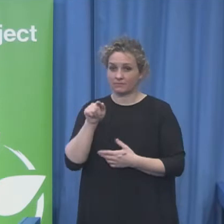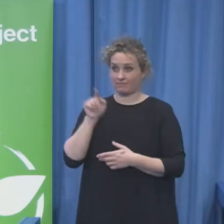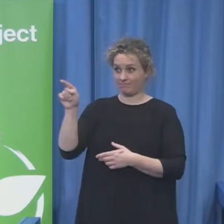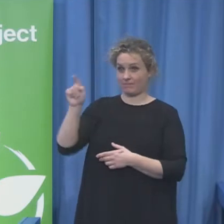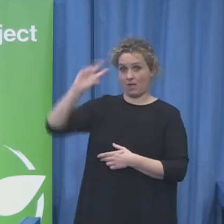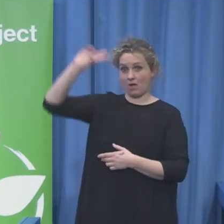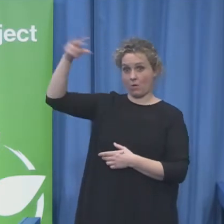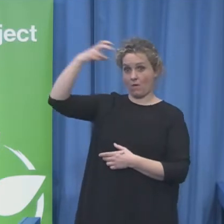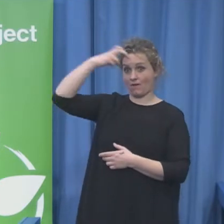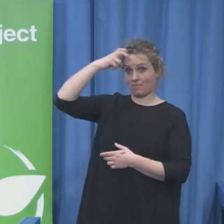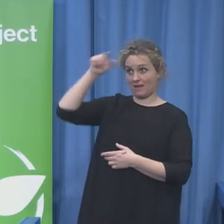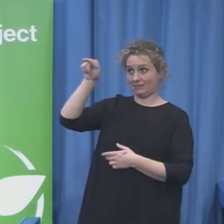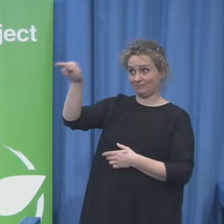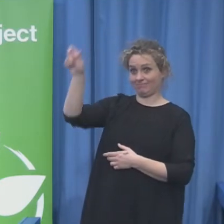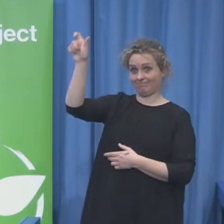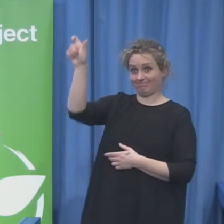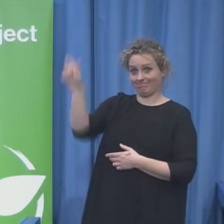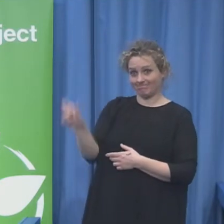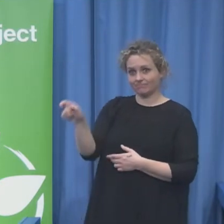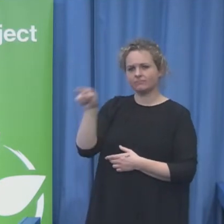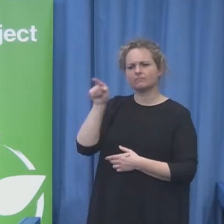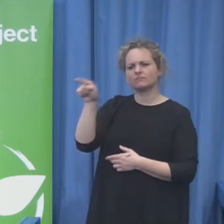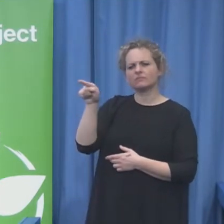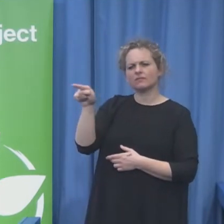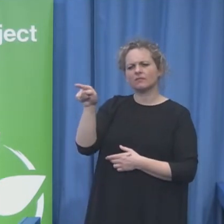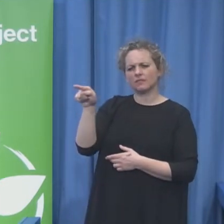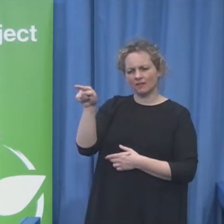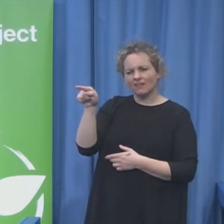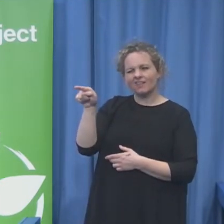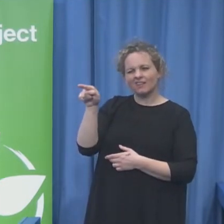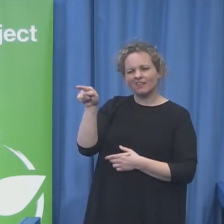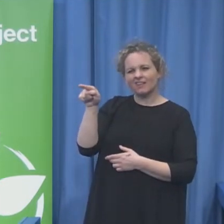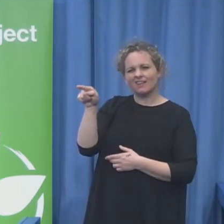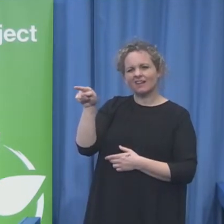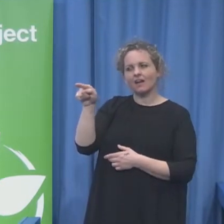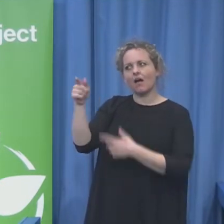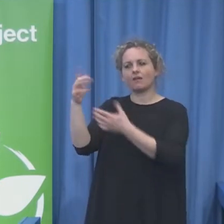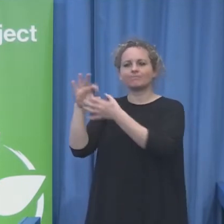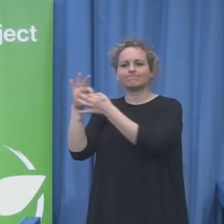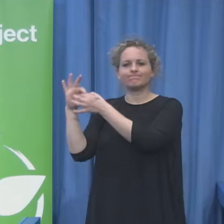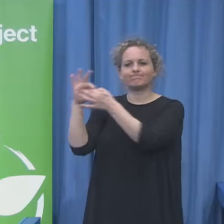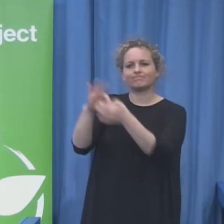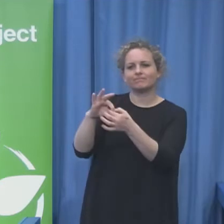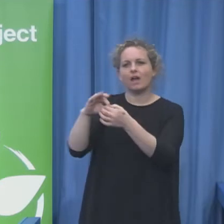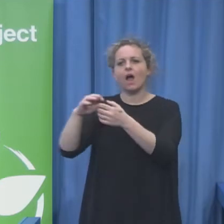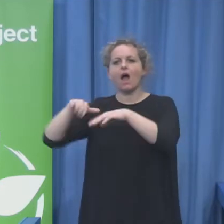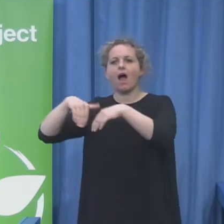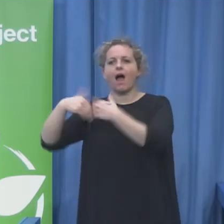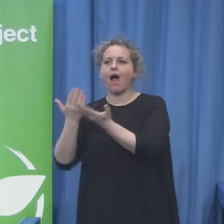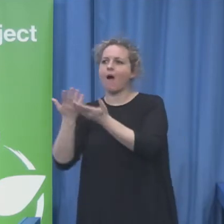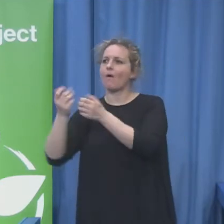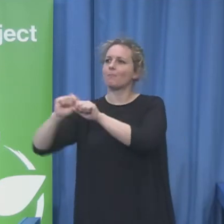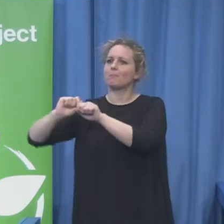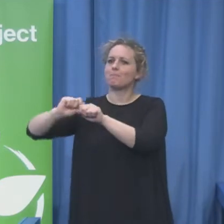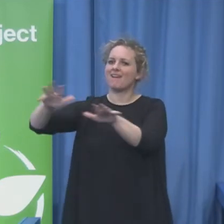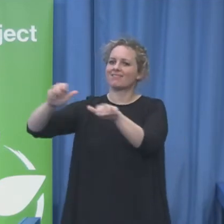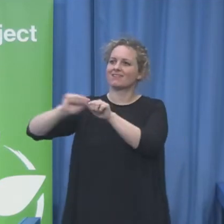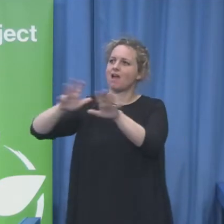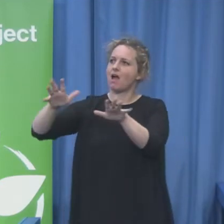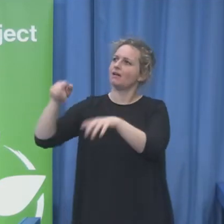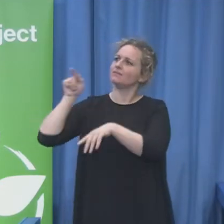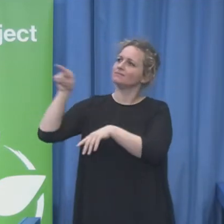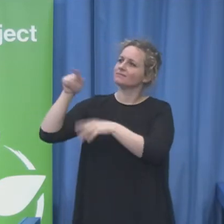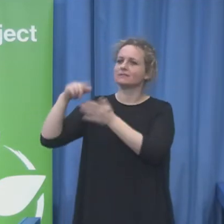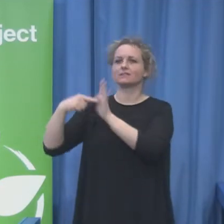the Cinderella story as they have disabled people and how the services giving them